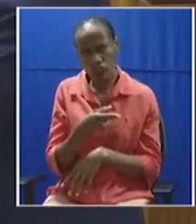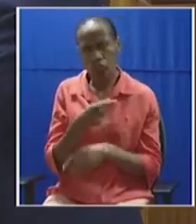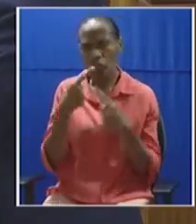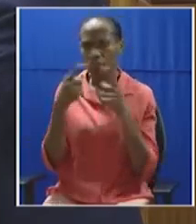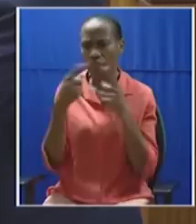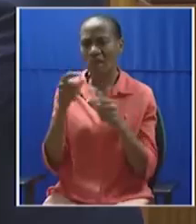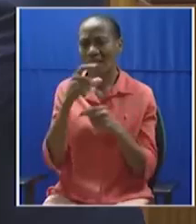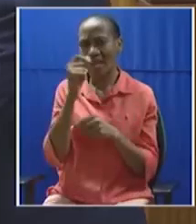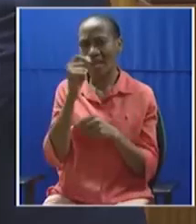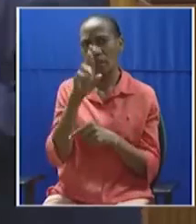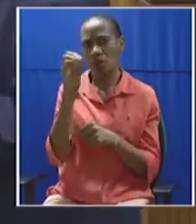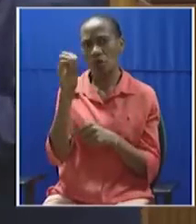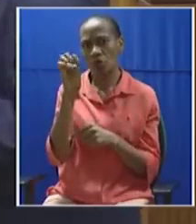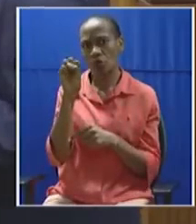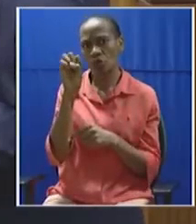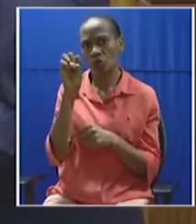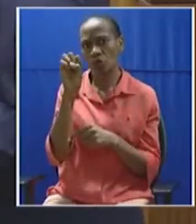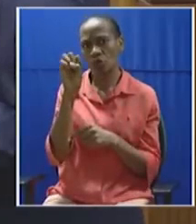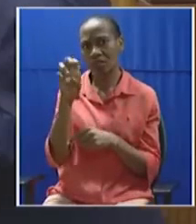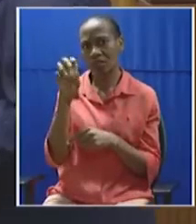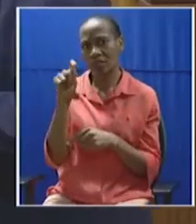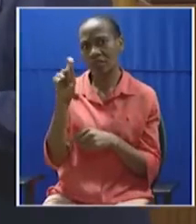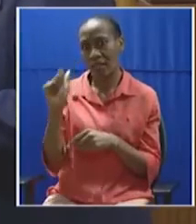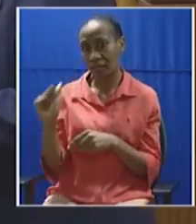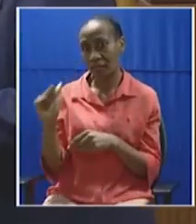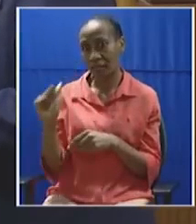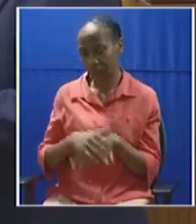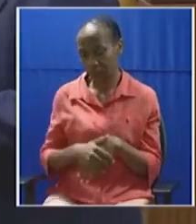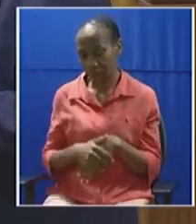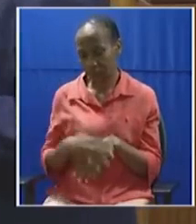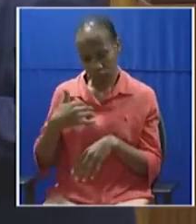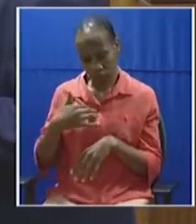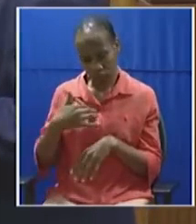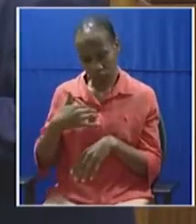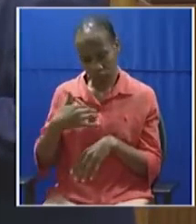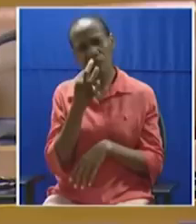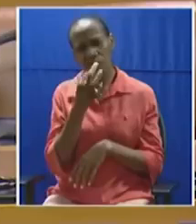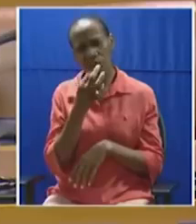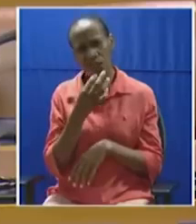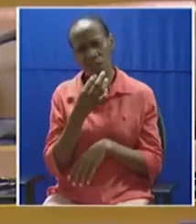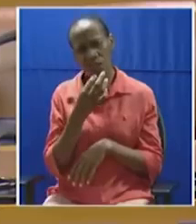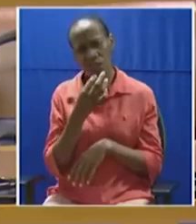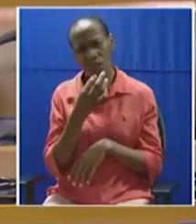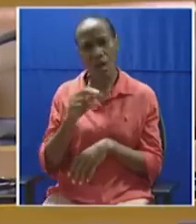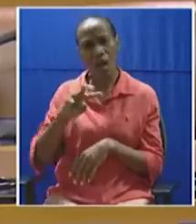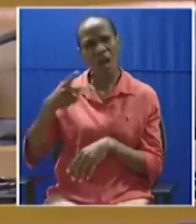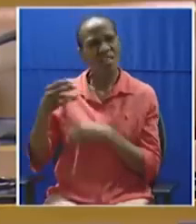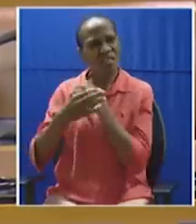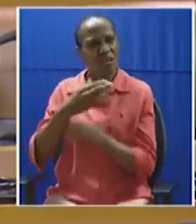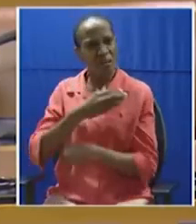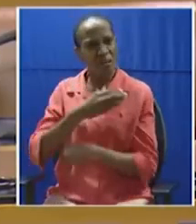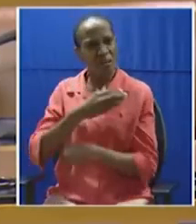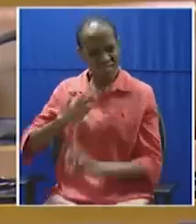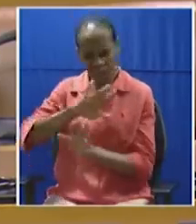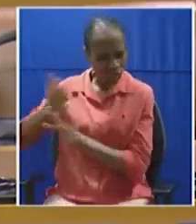in all of that you spoke about. I'd like to say we must come back to South Africa because I was never in the United